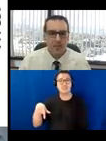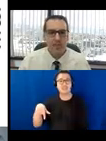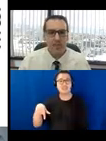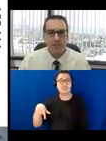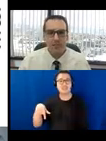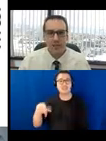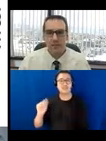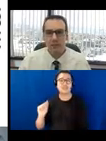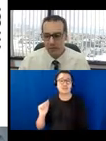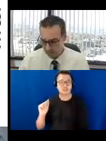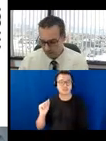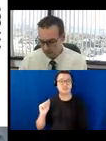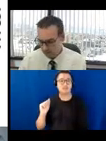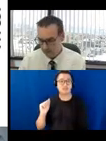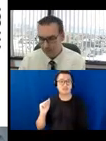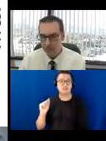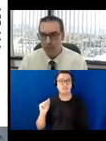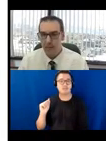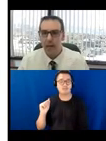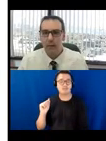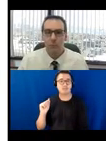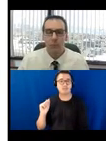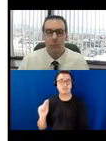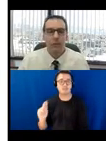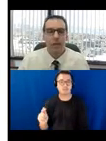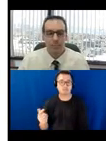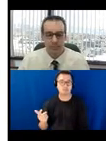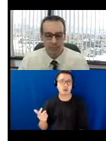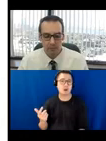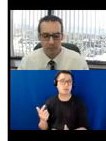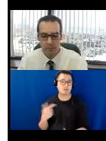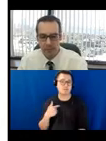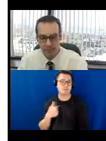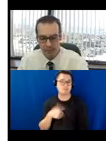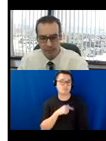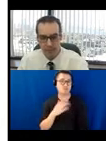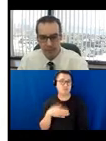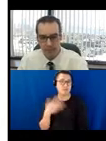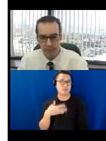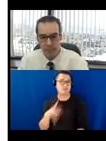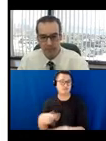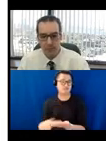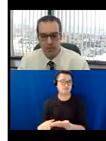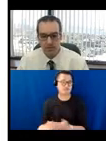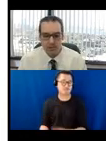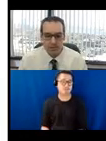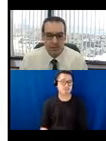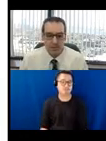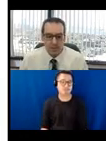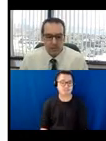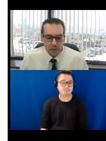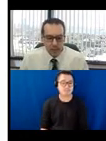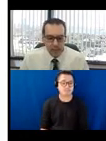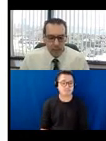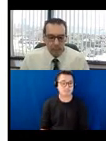question and answer section, we would be happy to discuss those questions.